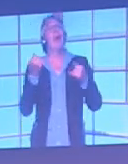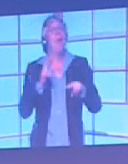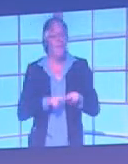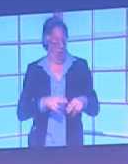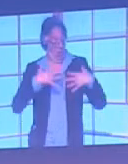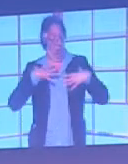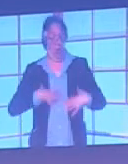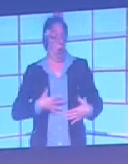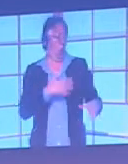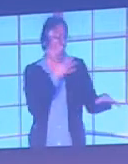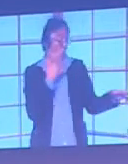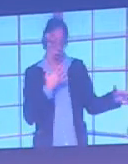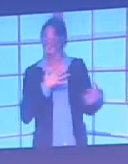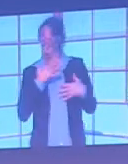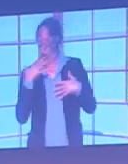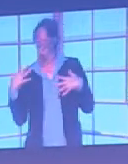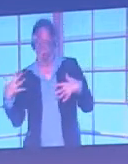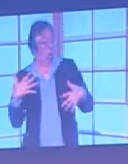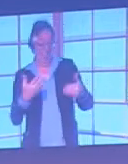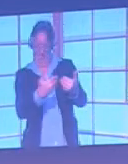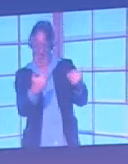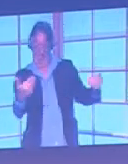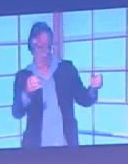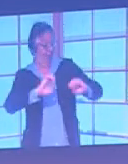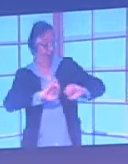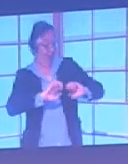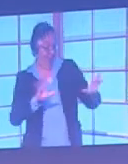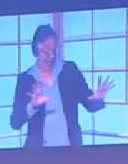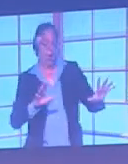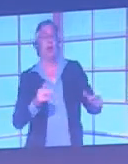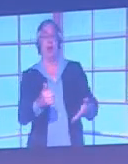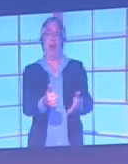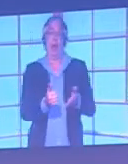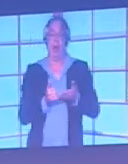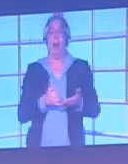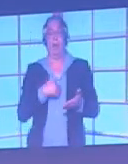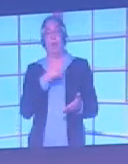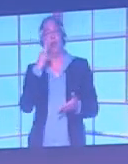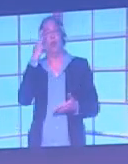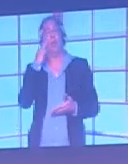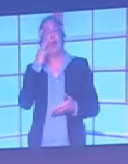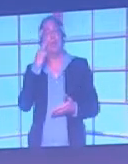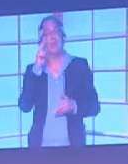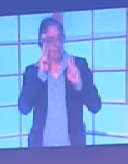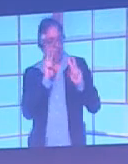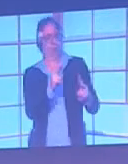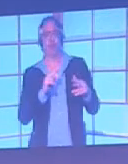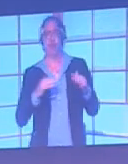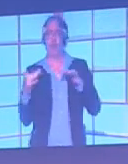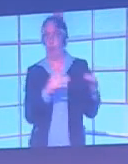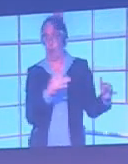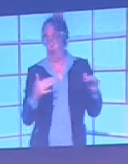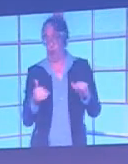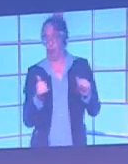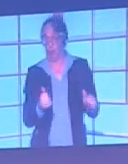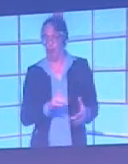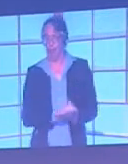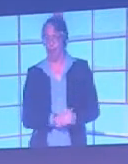that would make it much easier for colour blind people to follow what's going on. Away from the pitch,